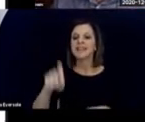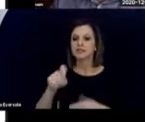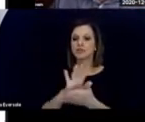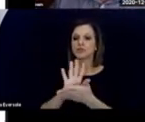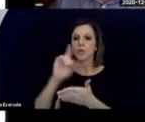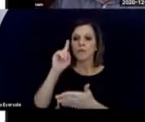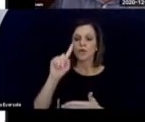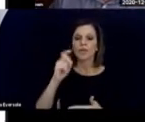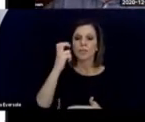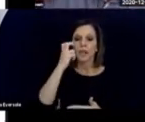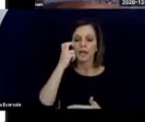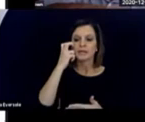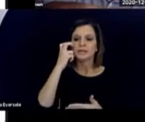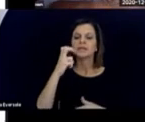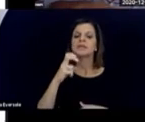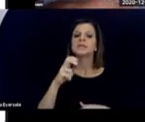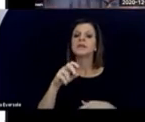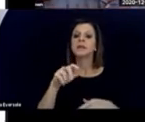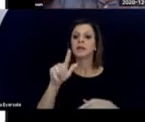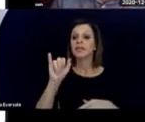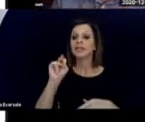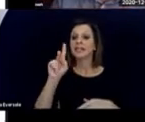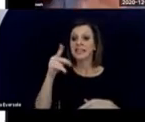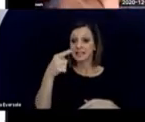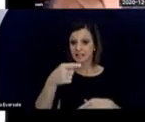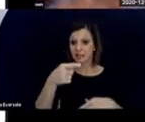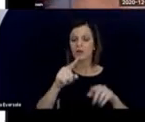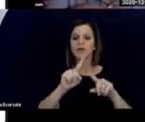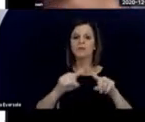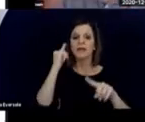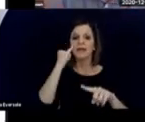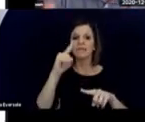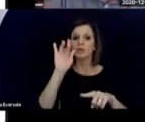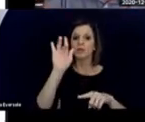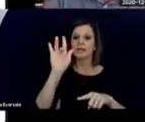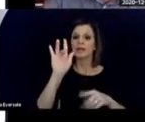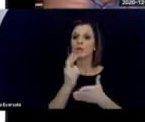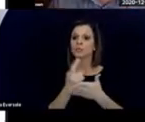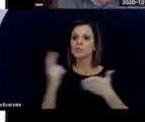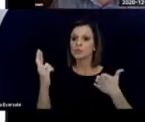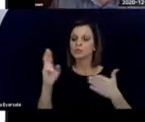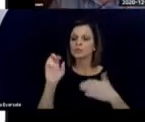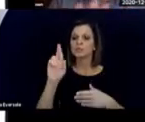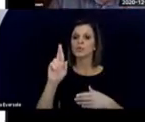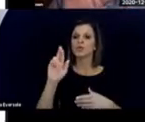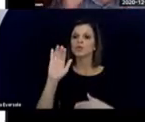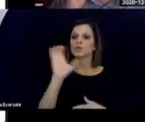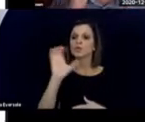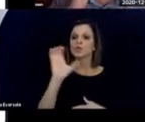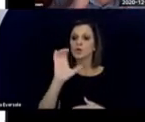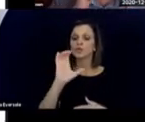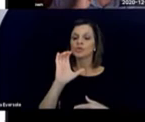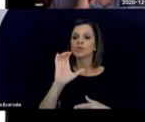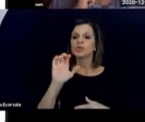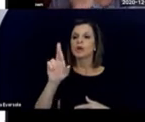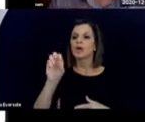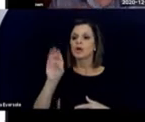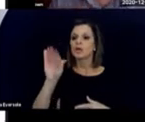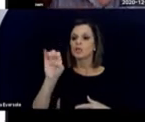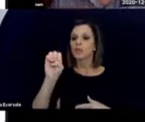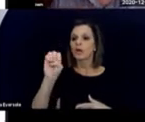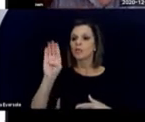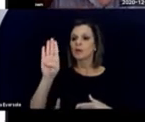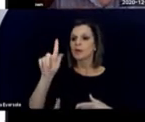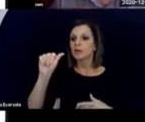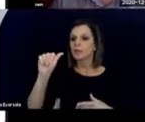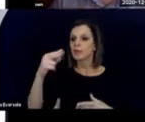Blind, and the link is there. But if you go there and click on resources or search